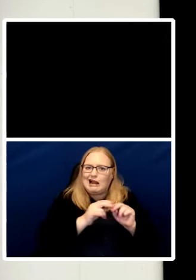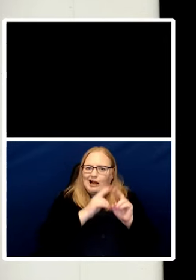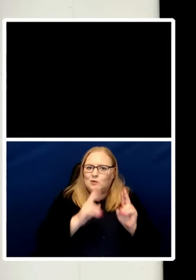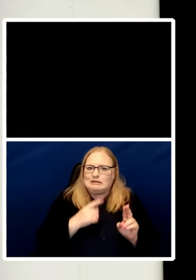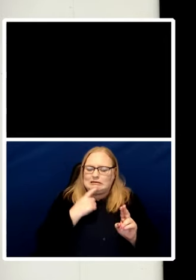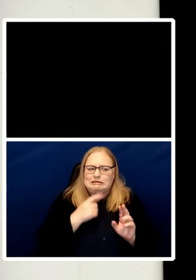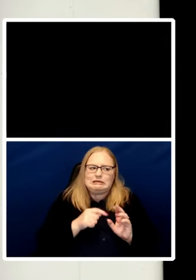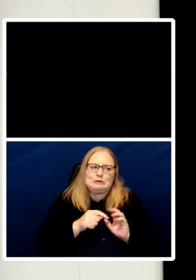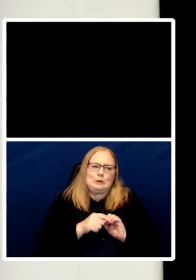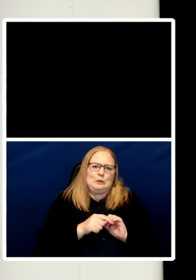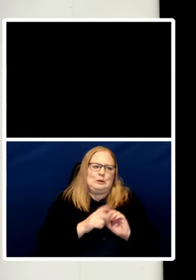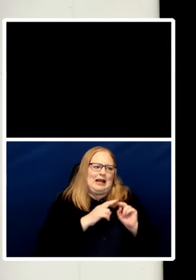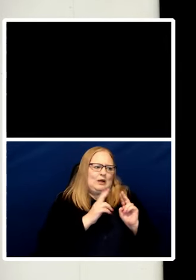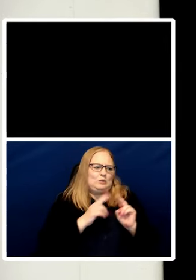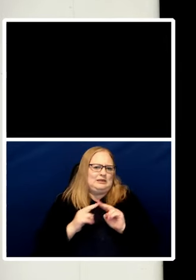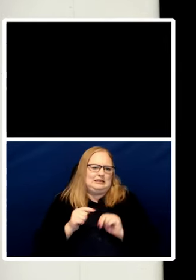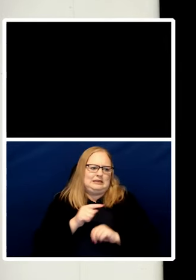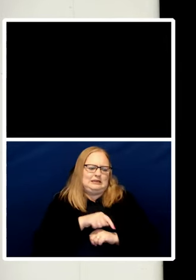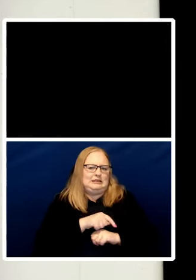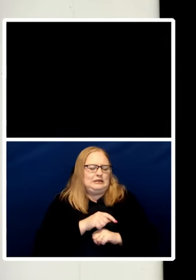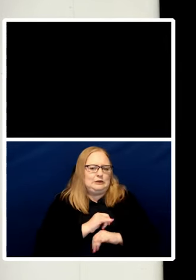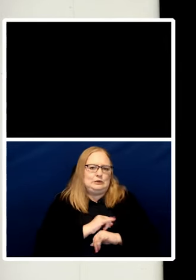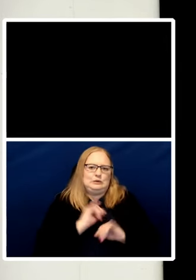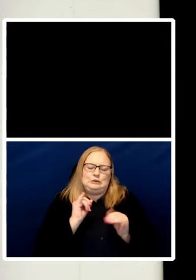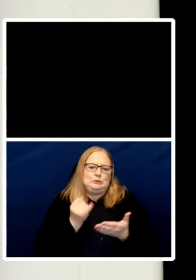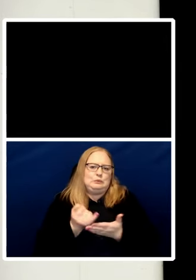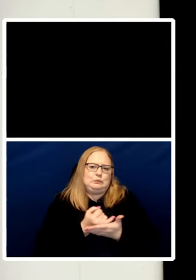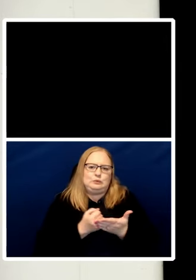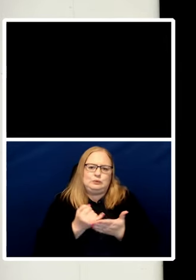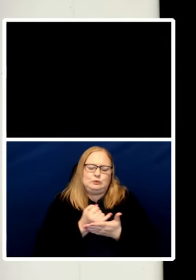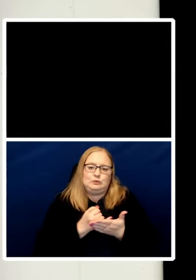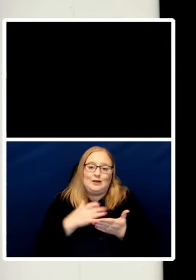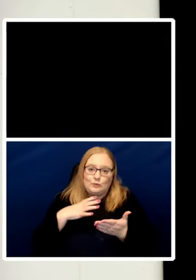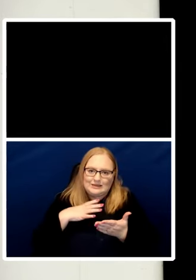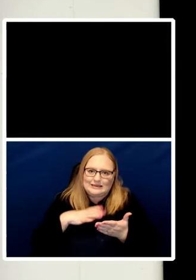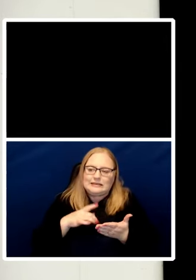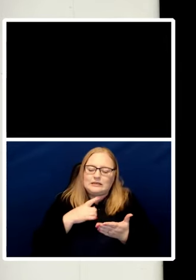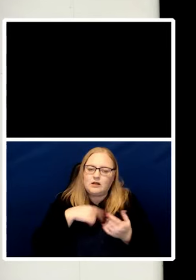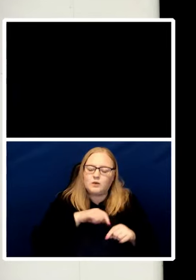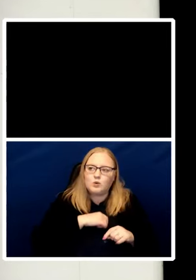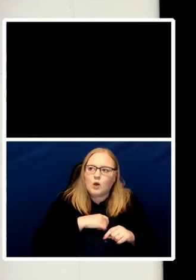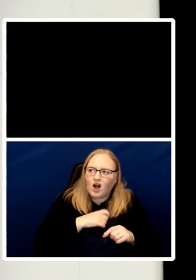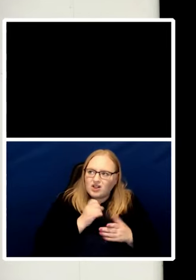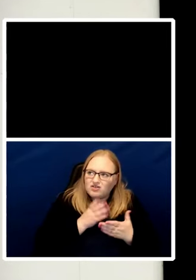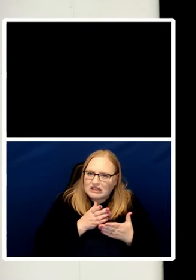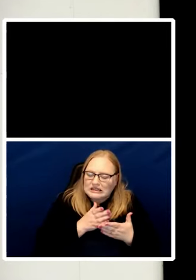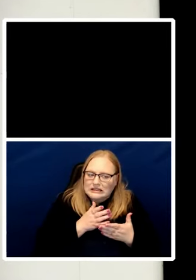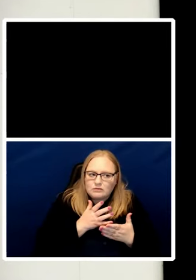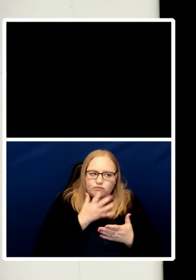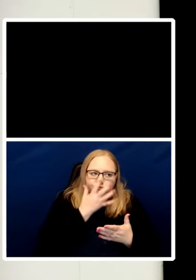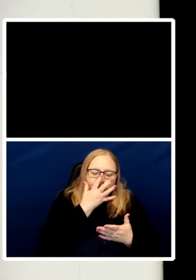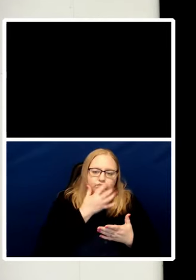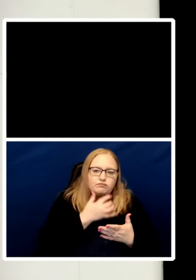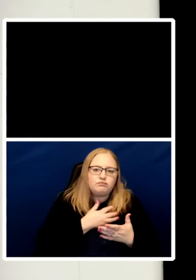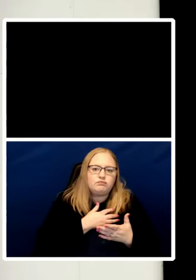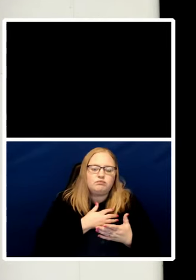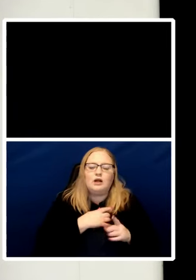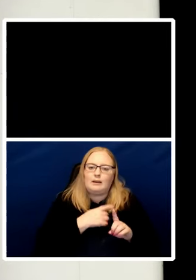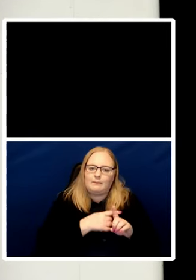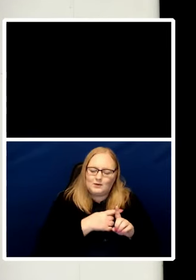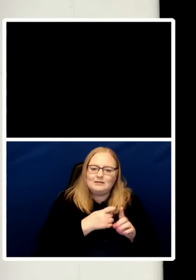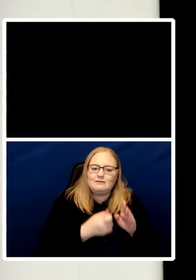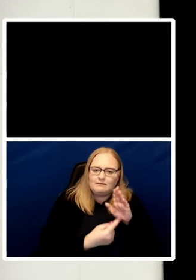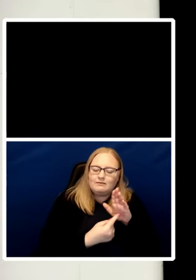disgraceful housing position in the western world we need that in order to make the positivity matter because we're not yet ready